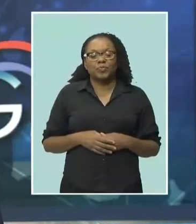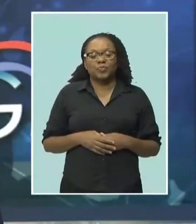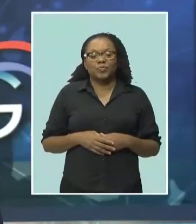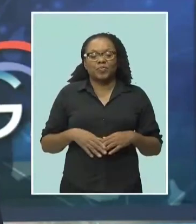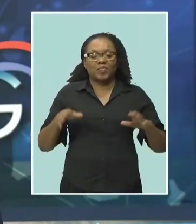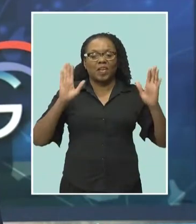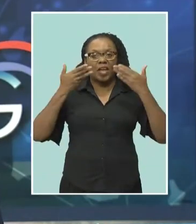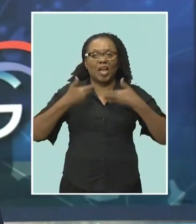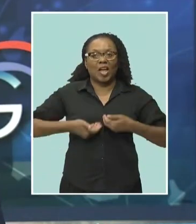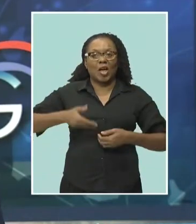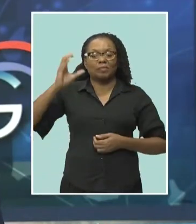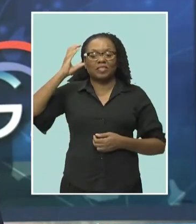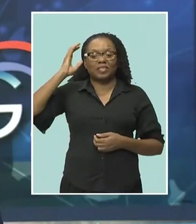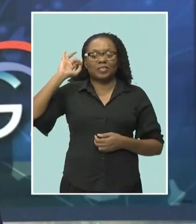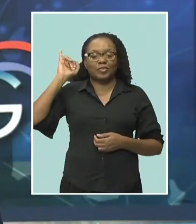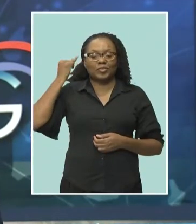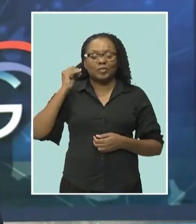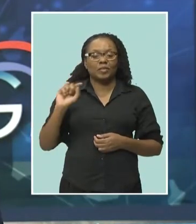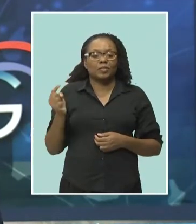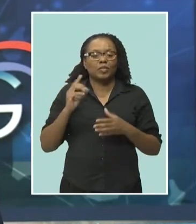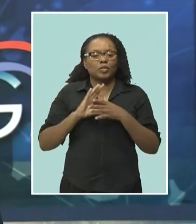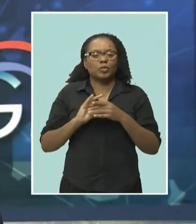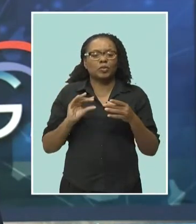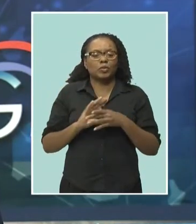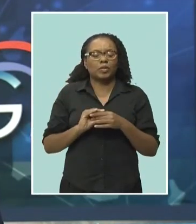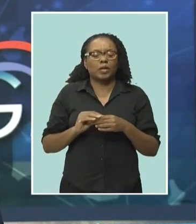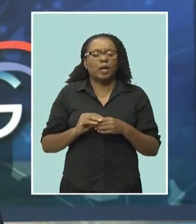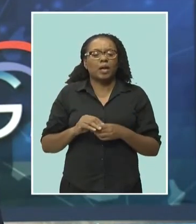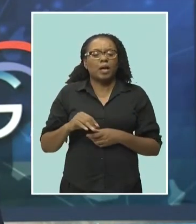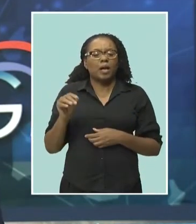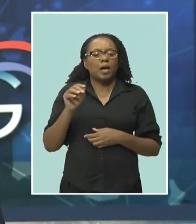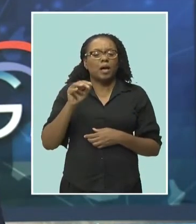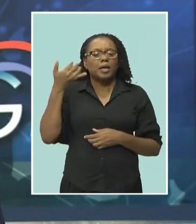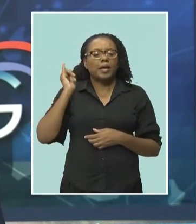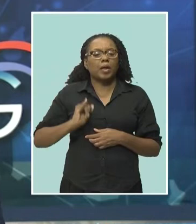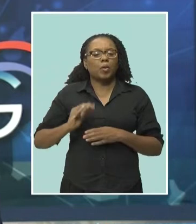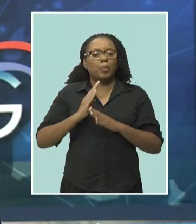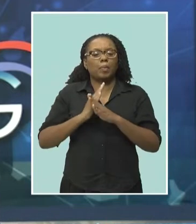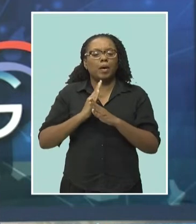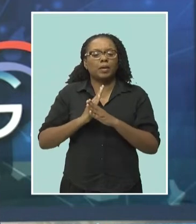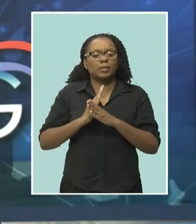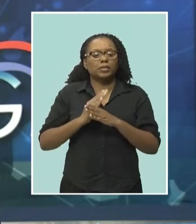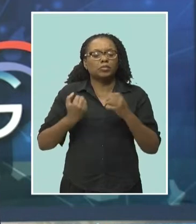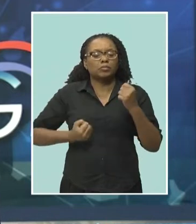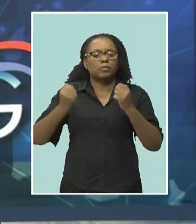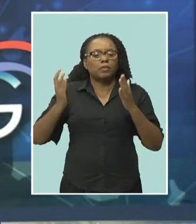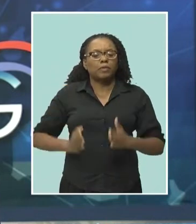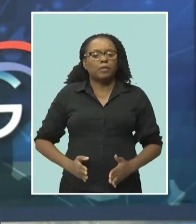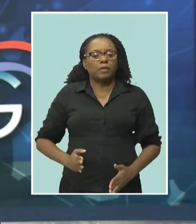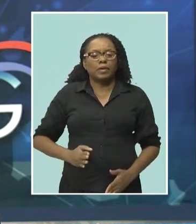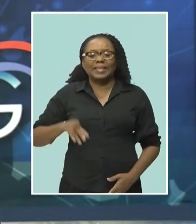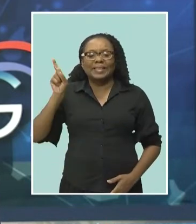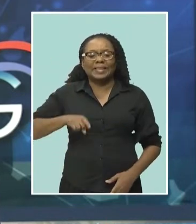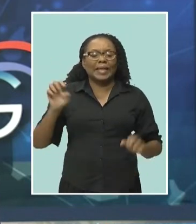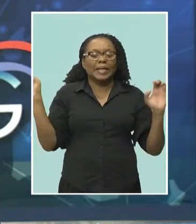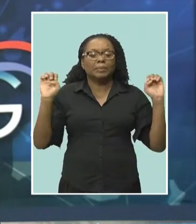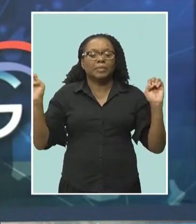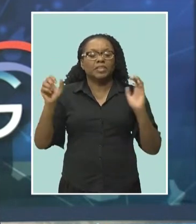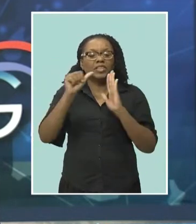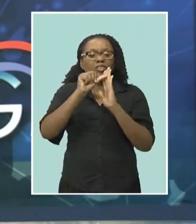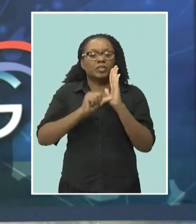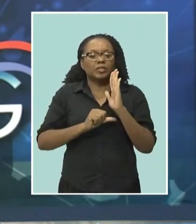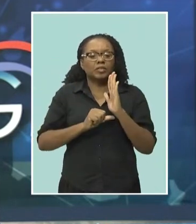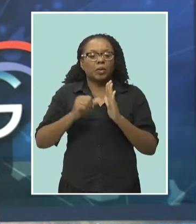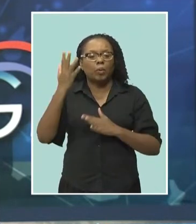I'm Shane Jones, leading the news at 7. A minibus driver had to undergo emergency surgery as more than 20 people were injured